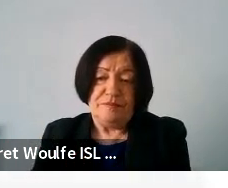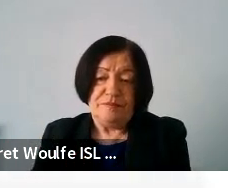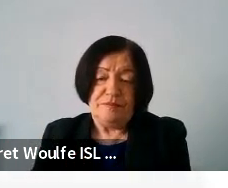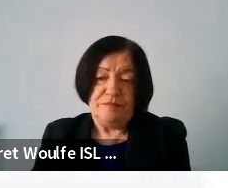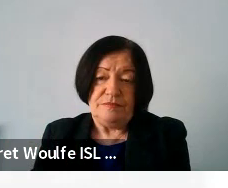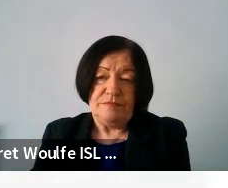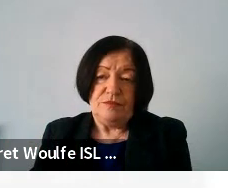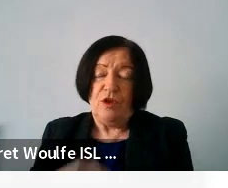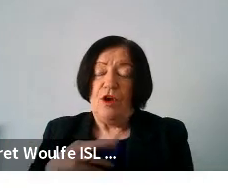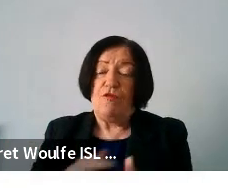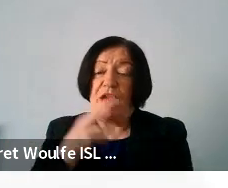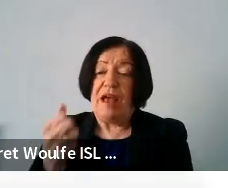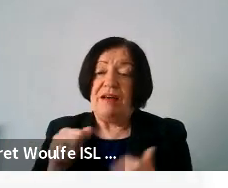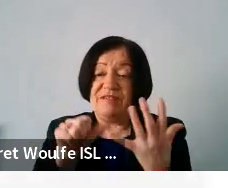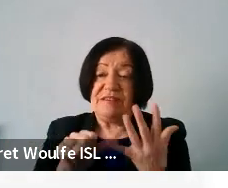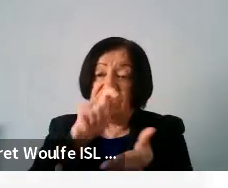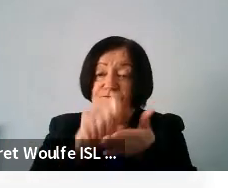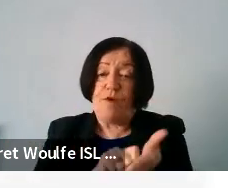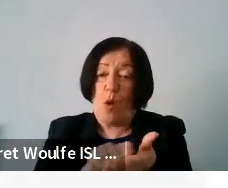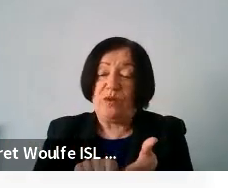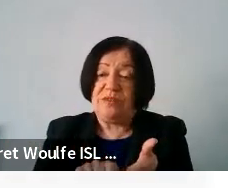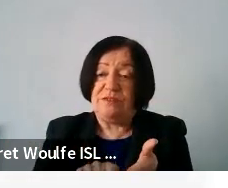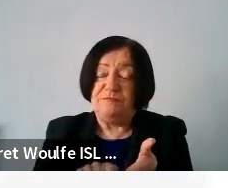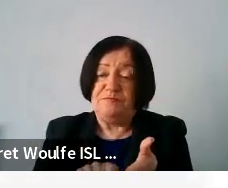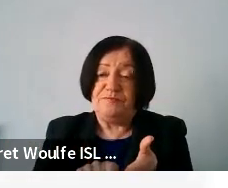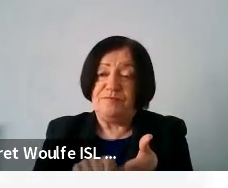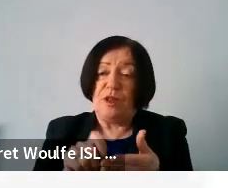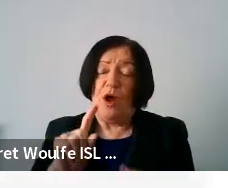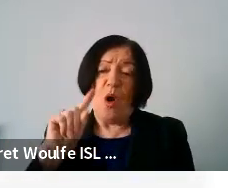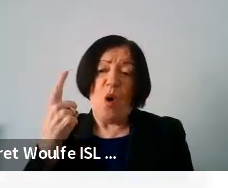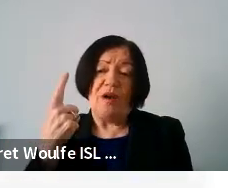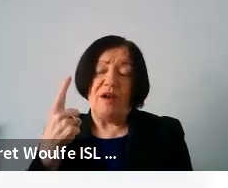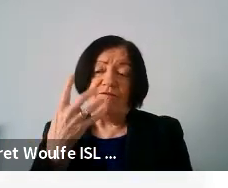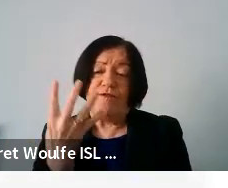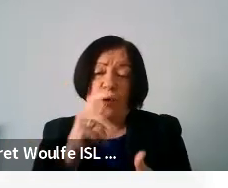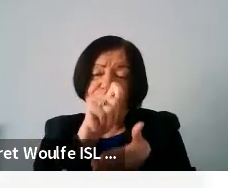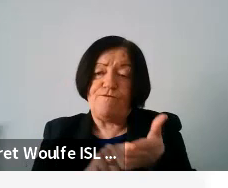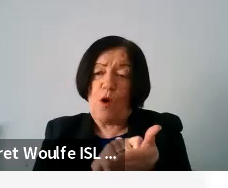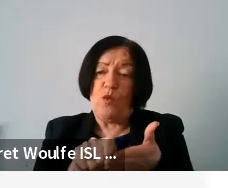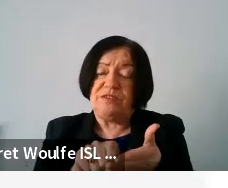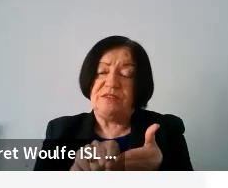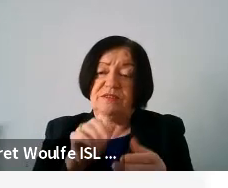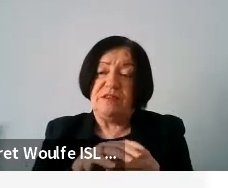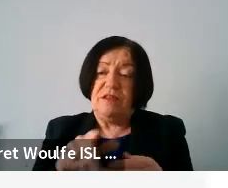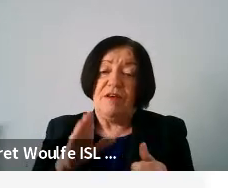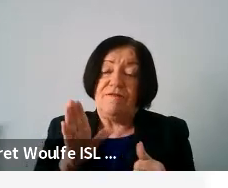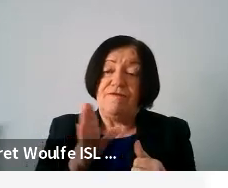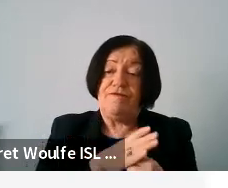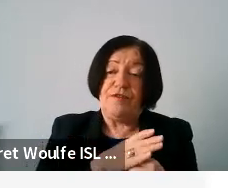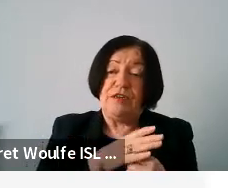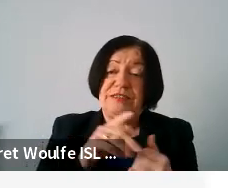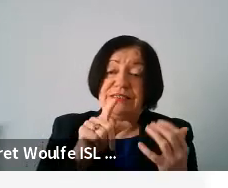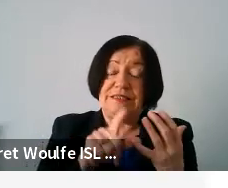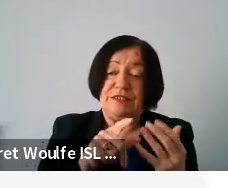We already have six votes. Only four votes for the first open questions